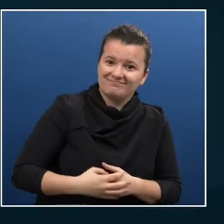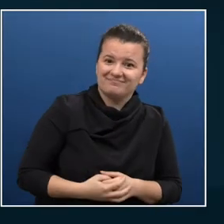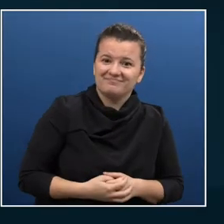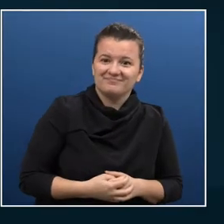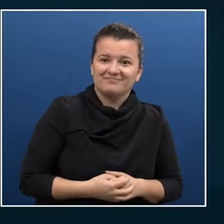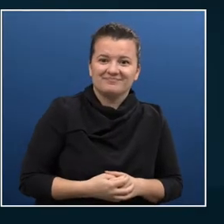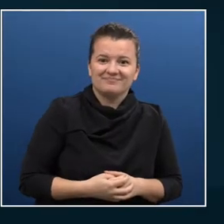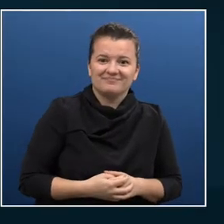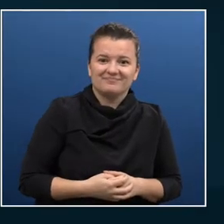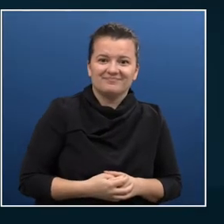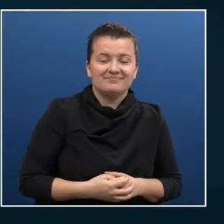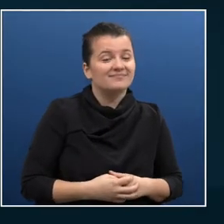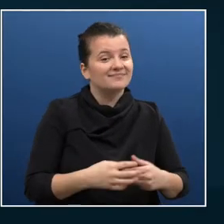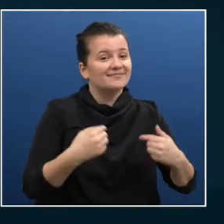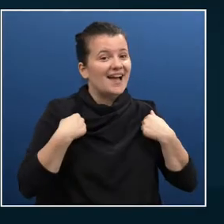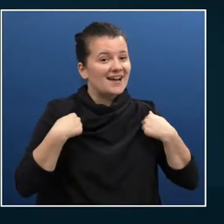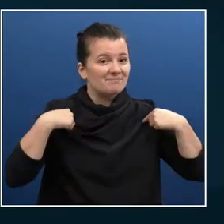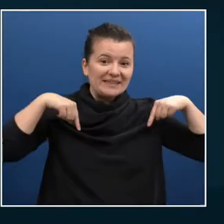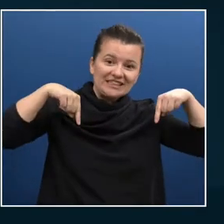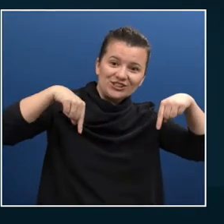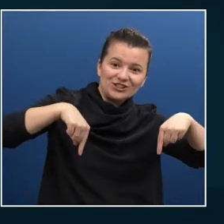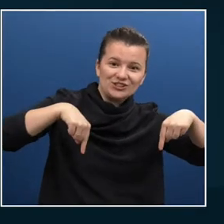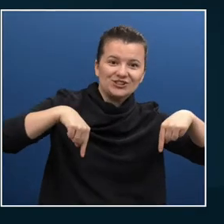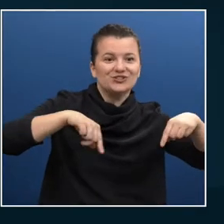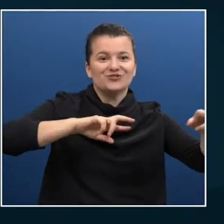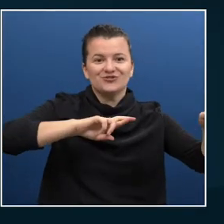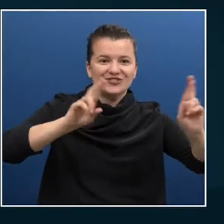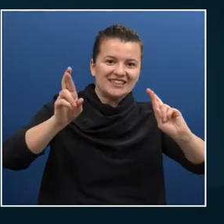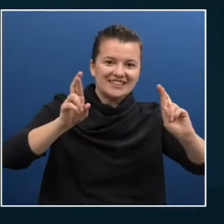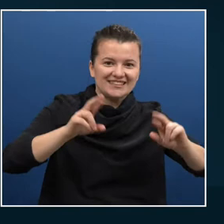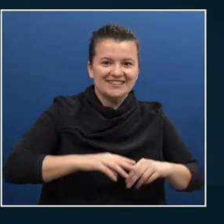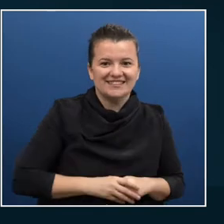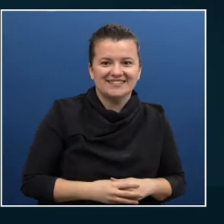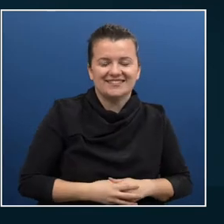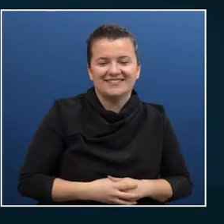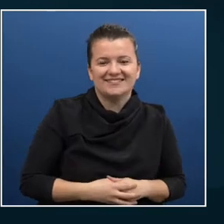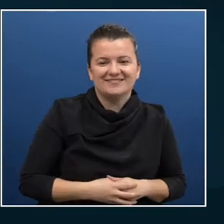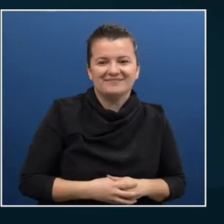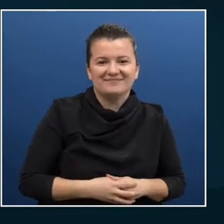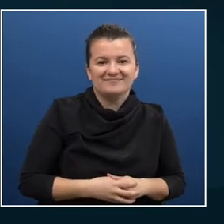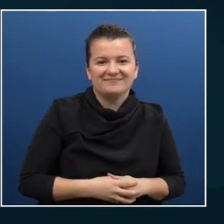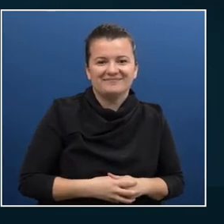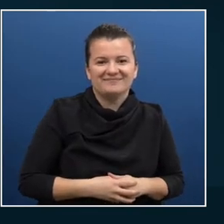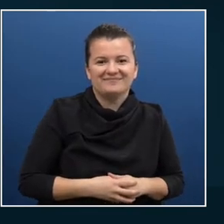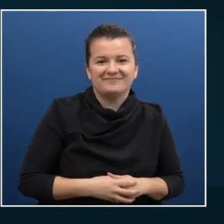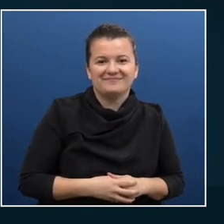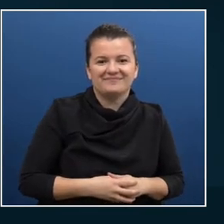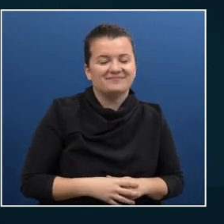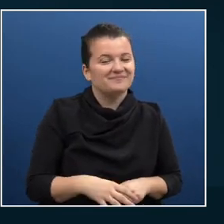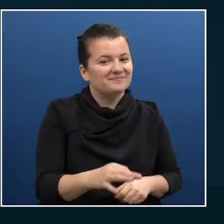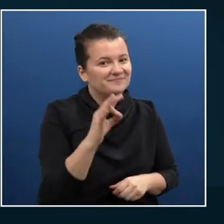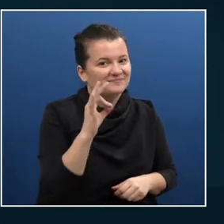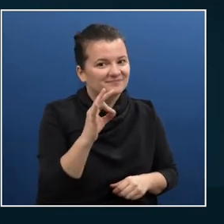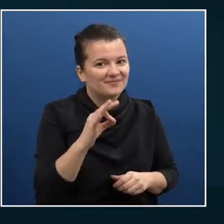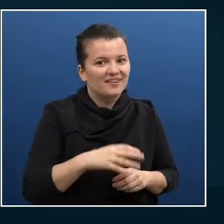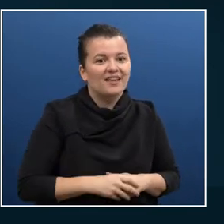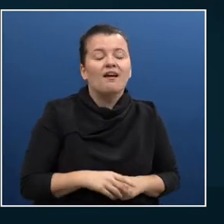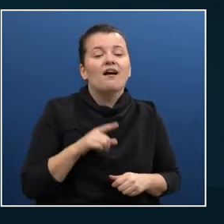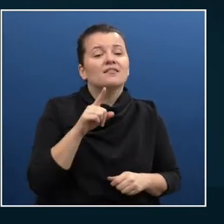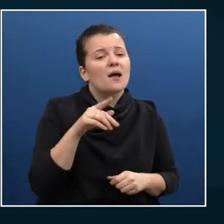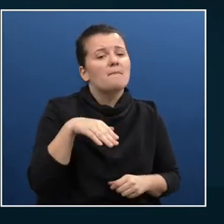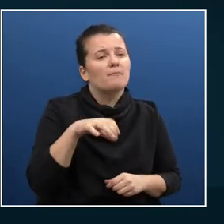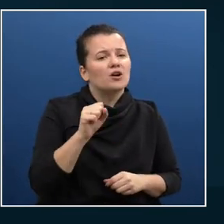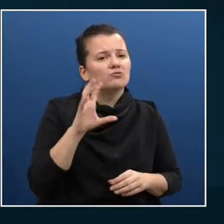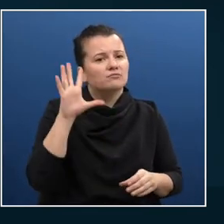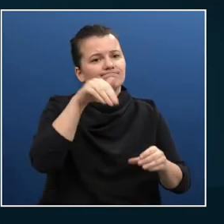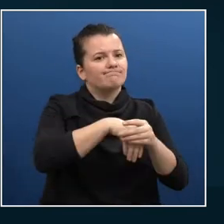I am here and ready. Perfect. Rory is a Senior Cloud Advocate at Microsoft, and I'm not going to